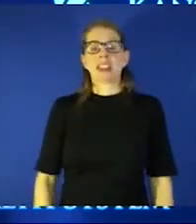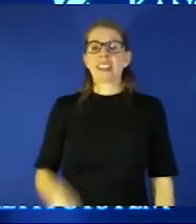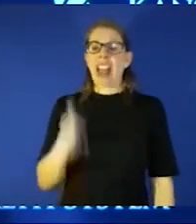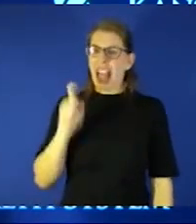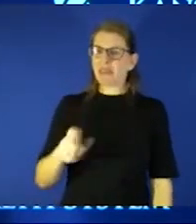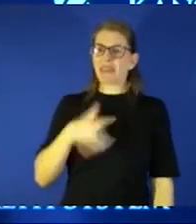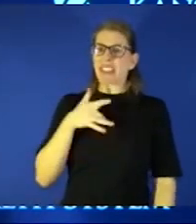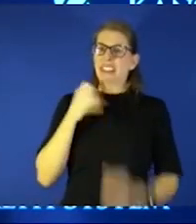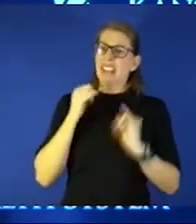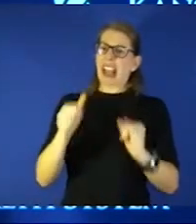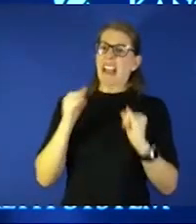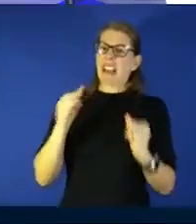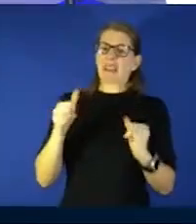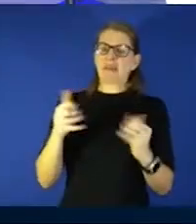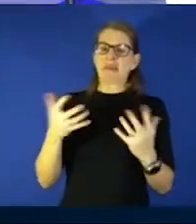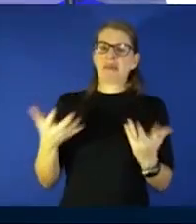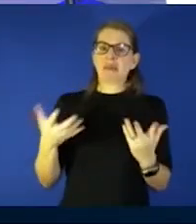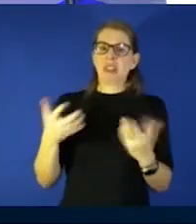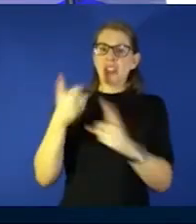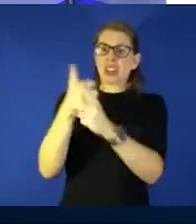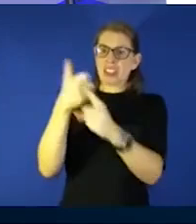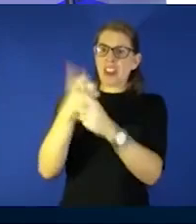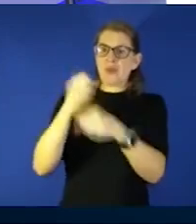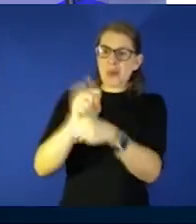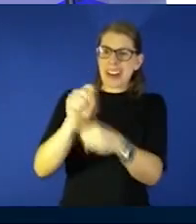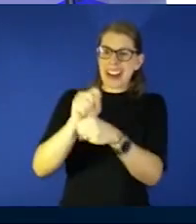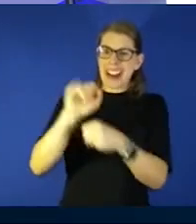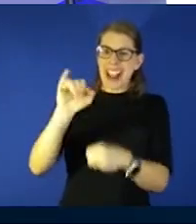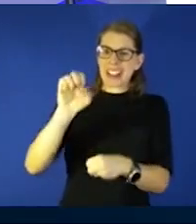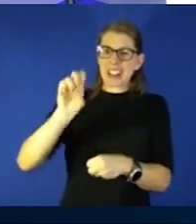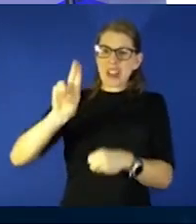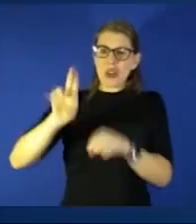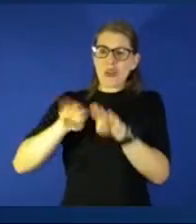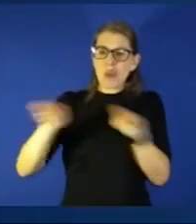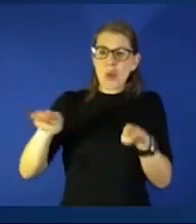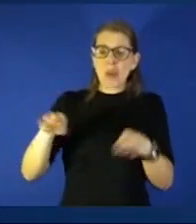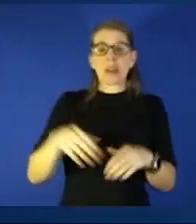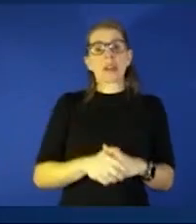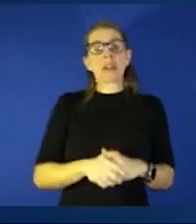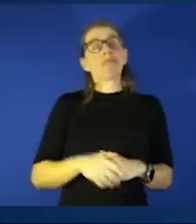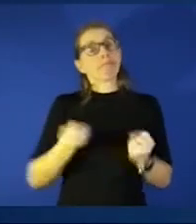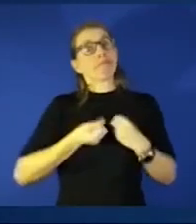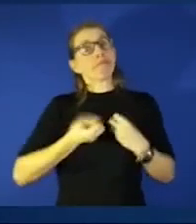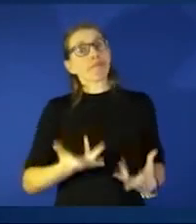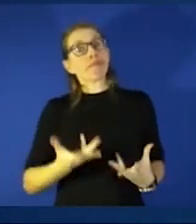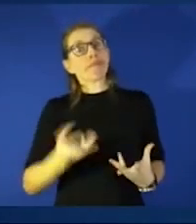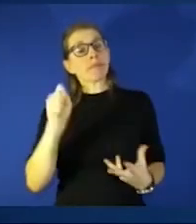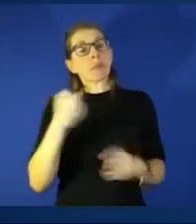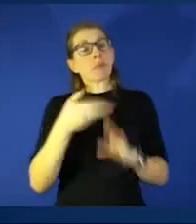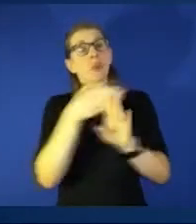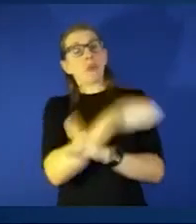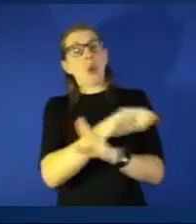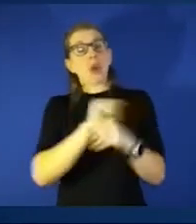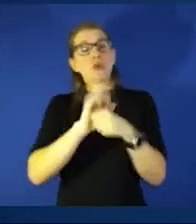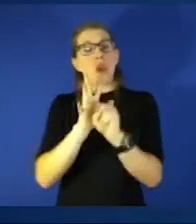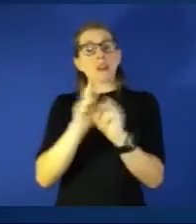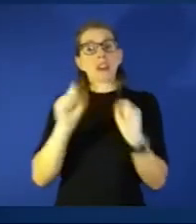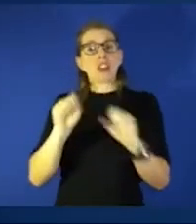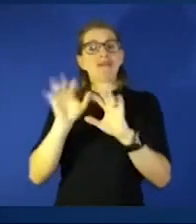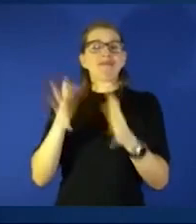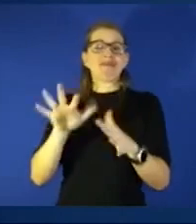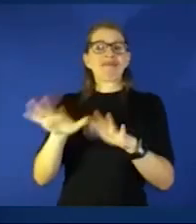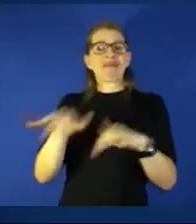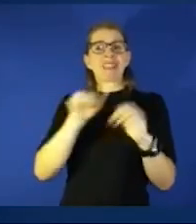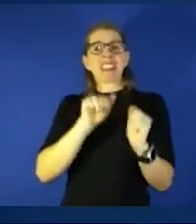you're right there in the trench yeah it's it's exhausting I mean before COVID you could kind of leave work at